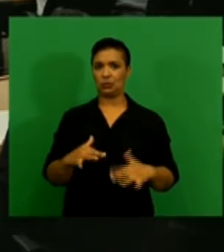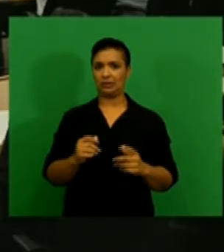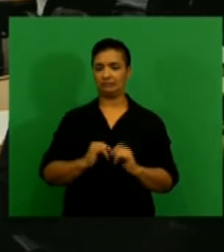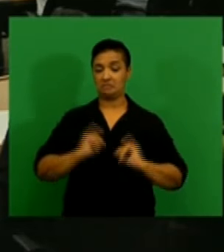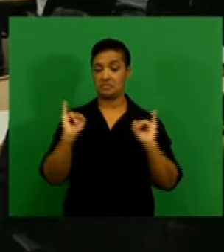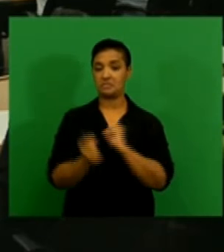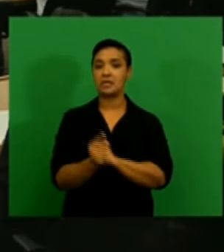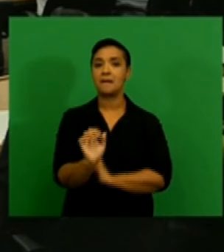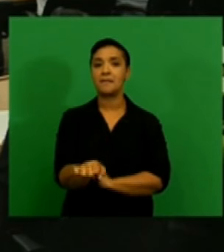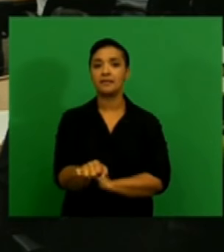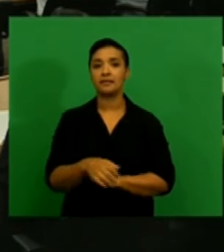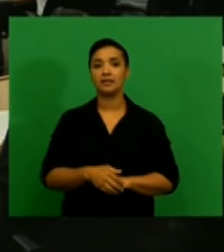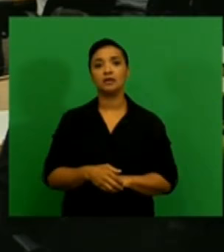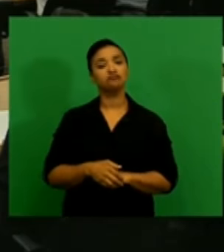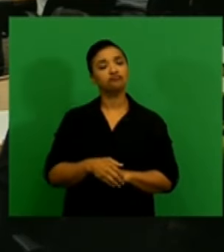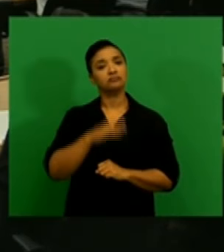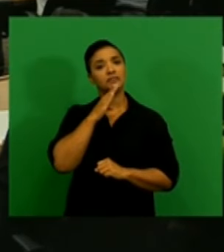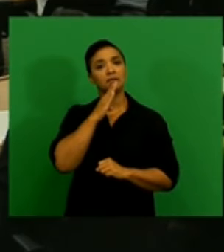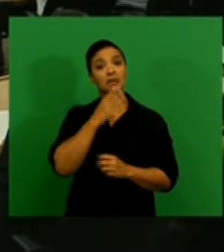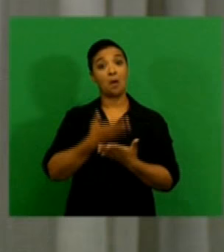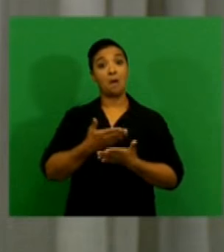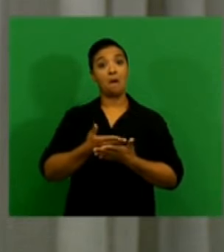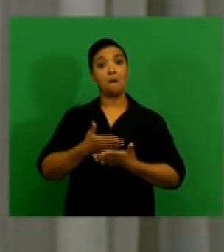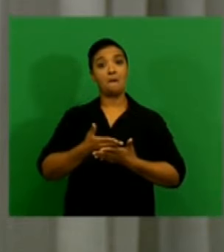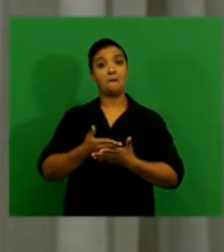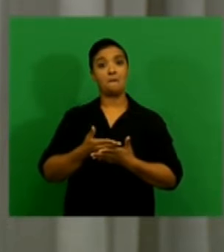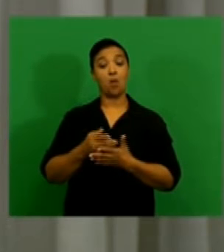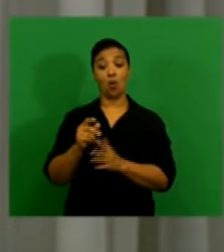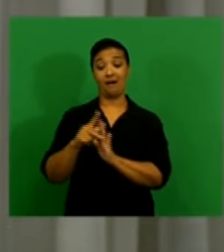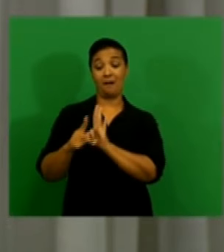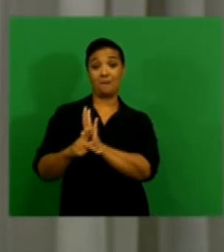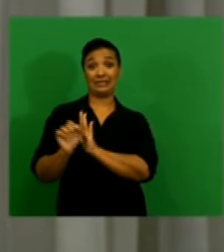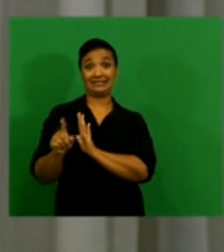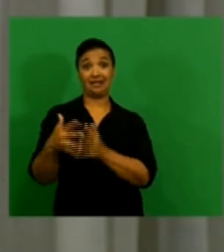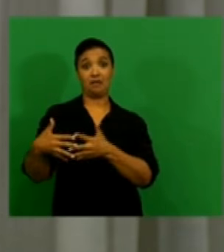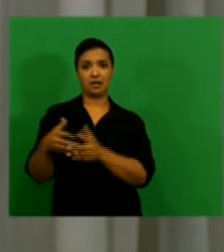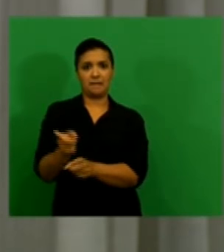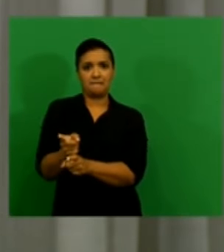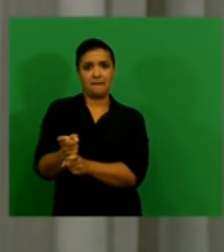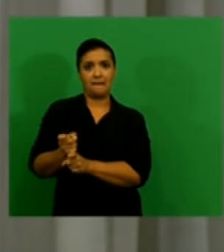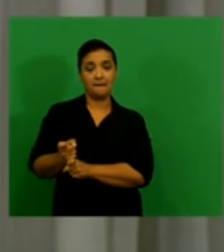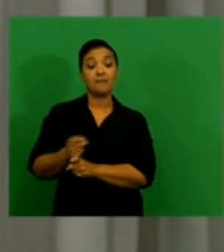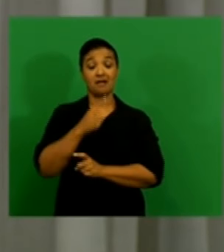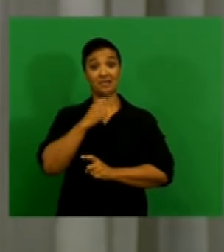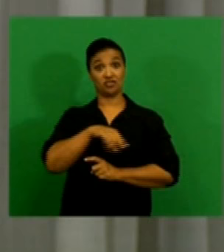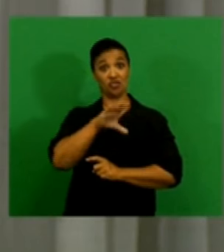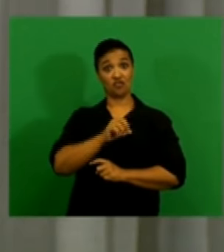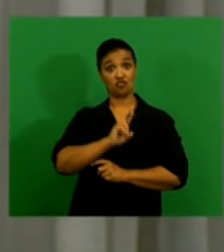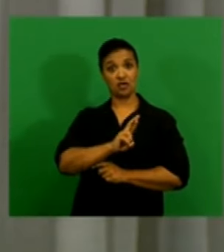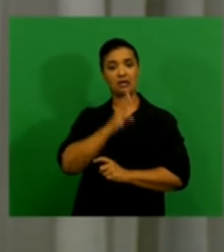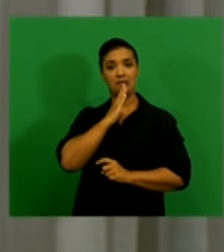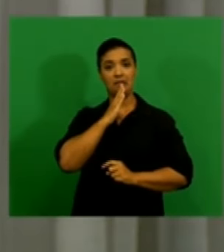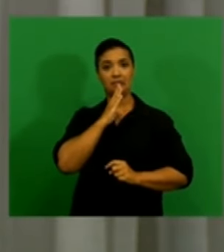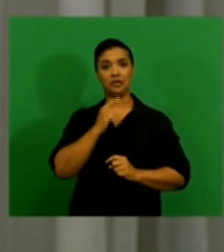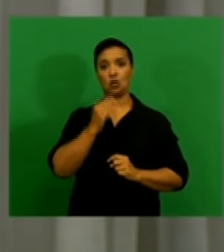A gradual pace of tightening is expected in the U.S., with the rent vulnerable to any upside